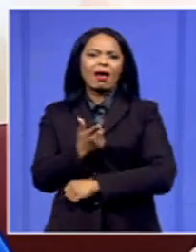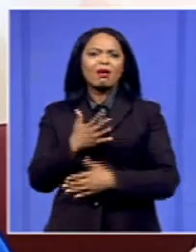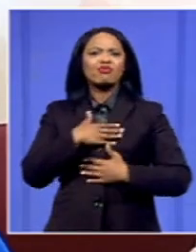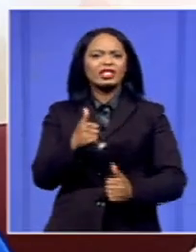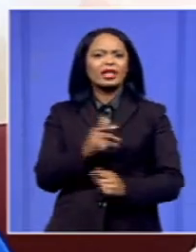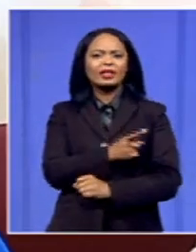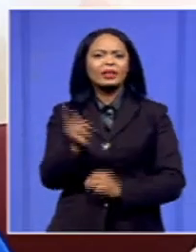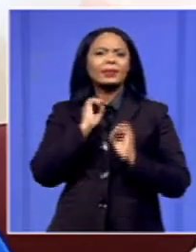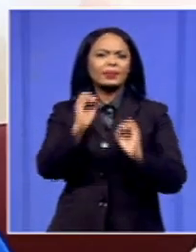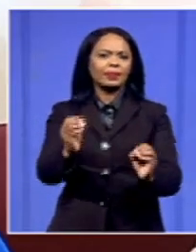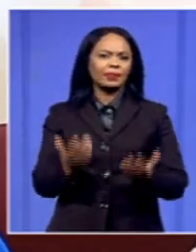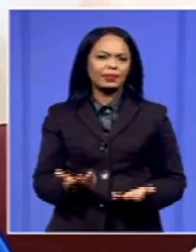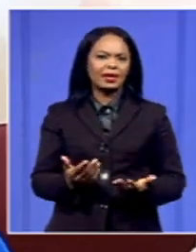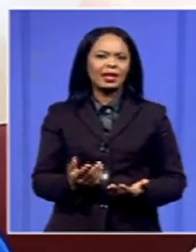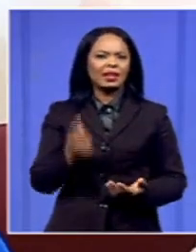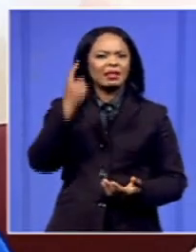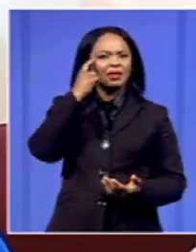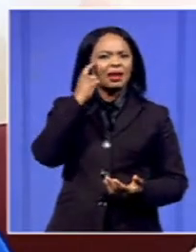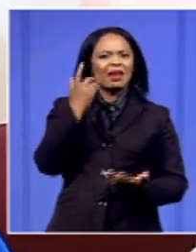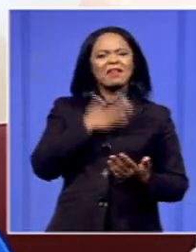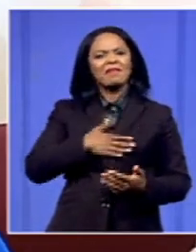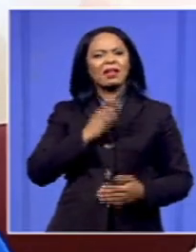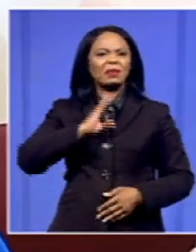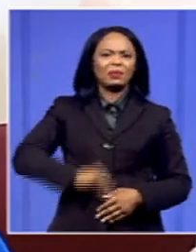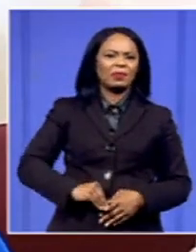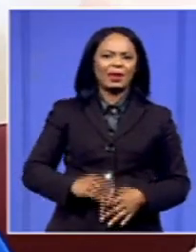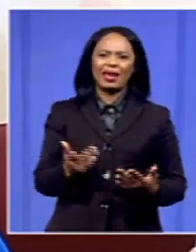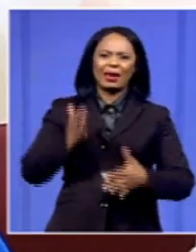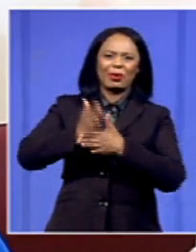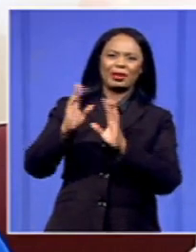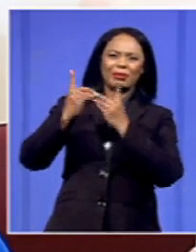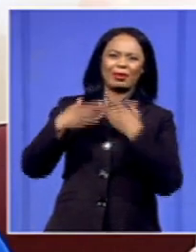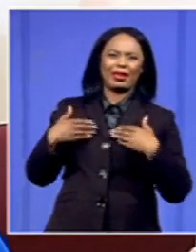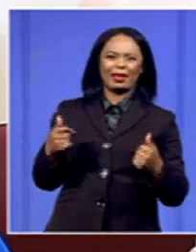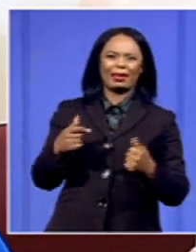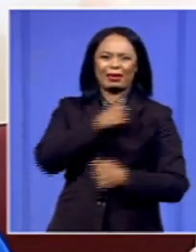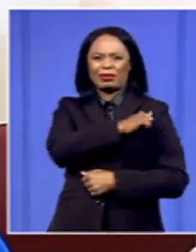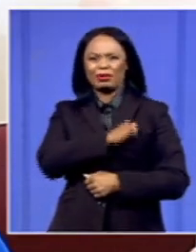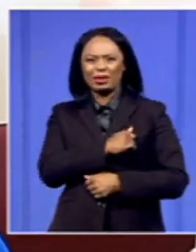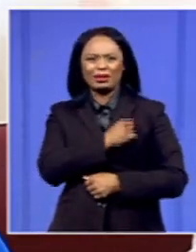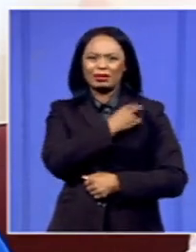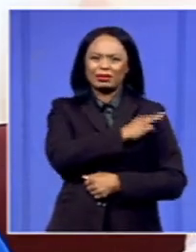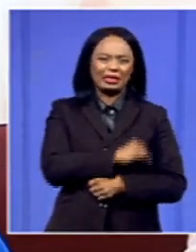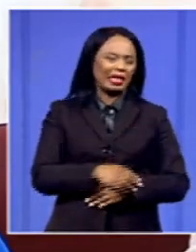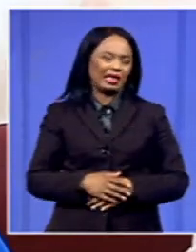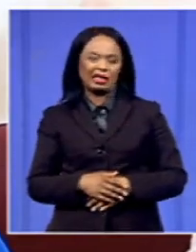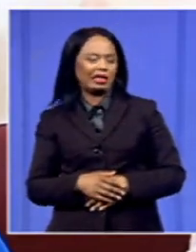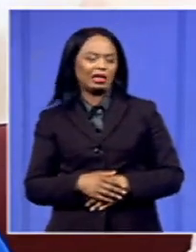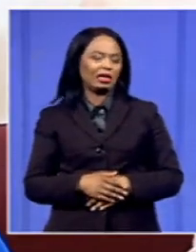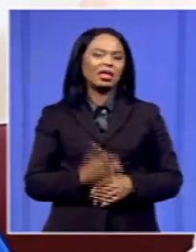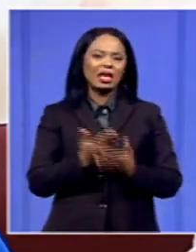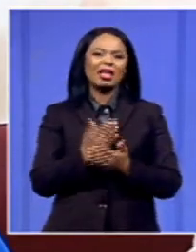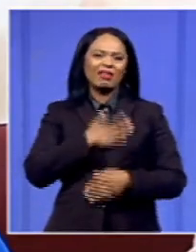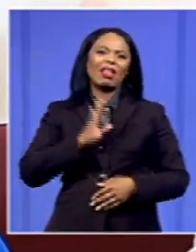in working for the Department of Health. And that is why we have taken this stance. Our program of action which we will be doing, we will be